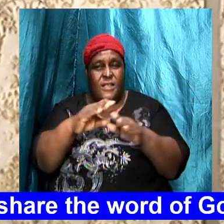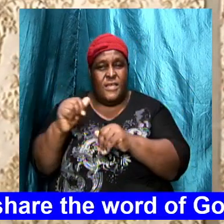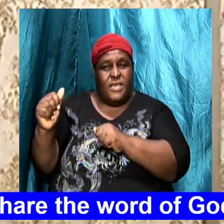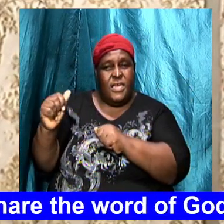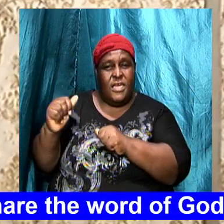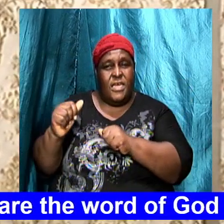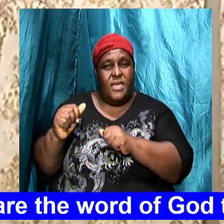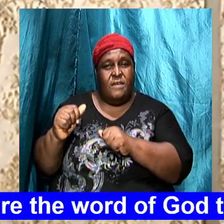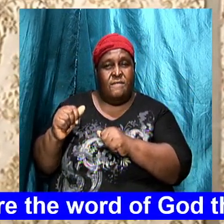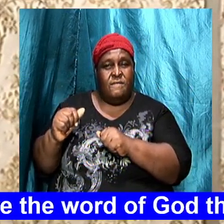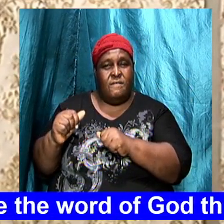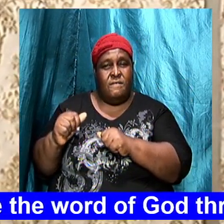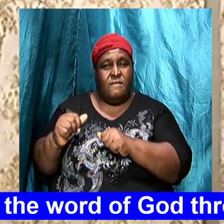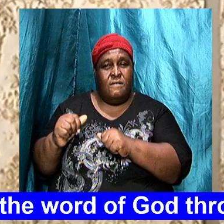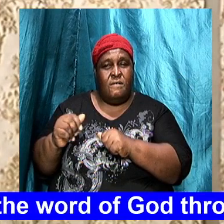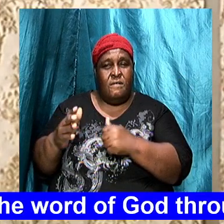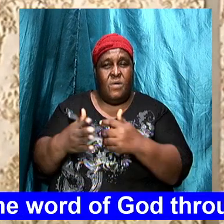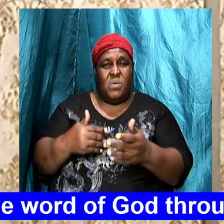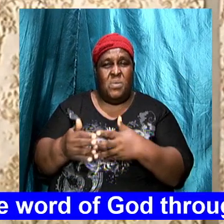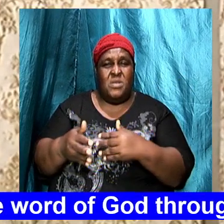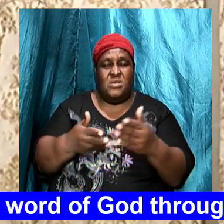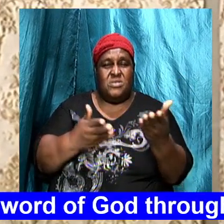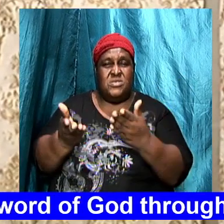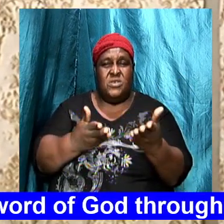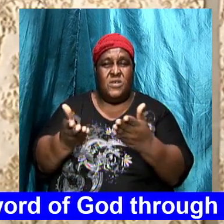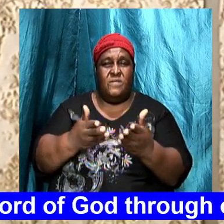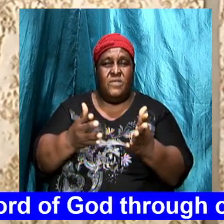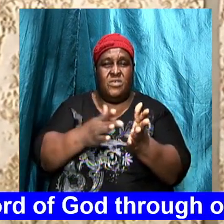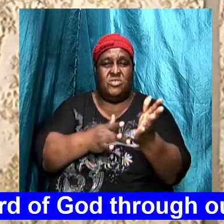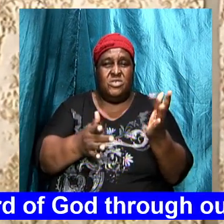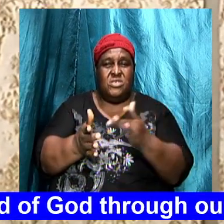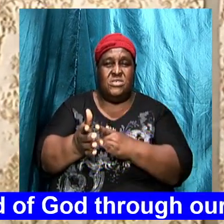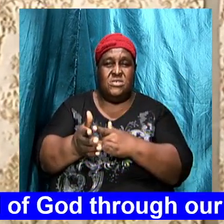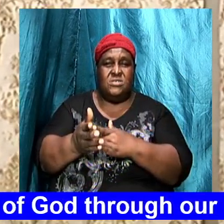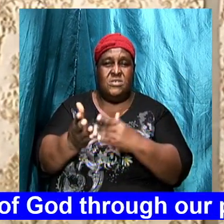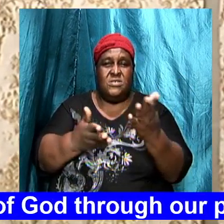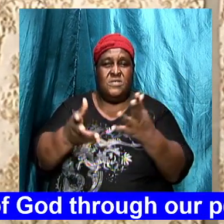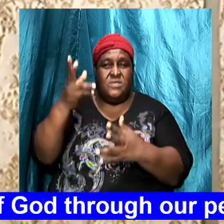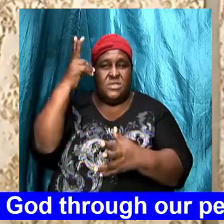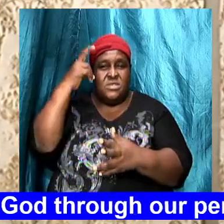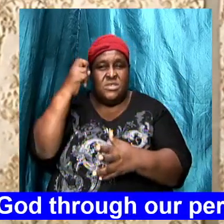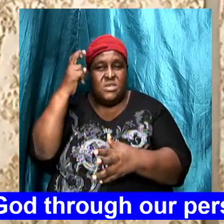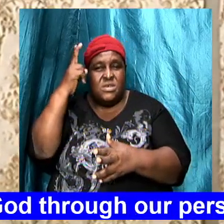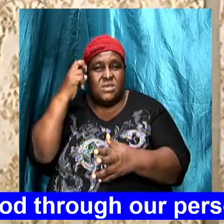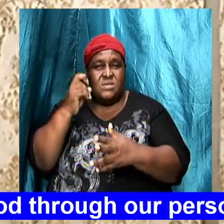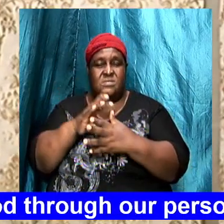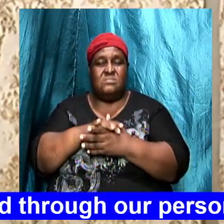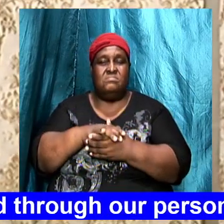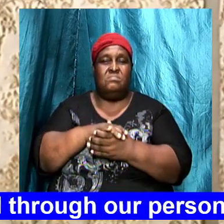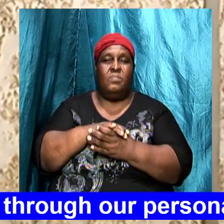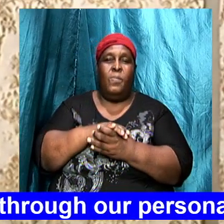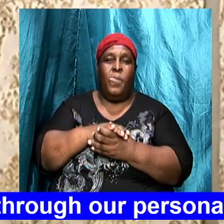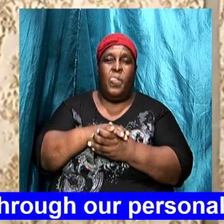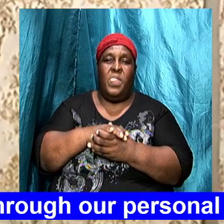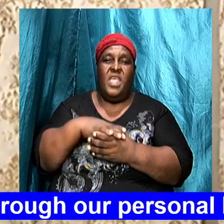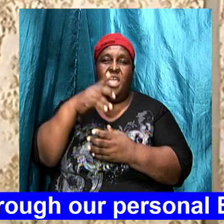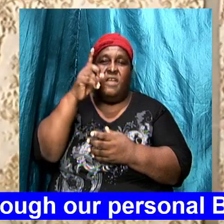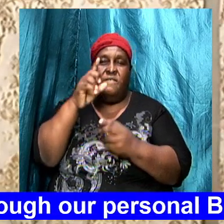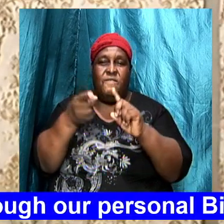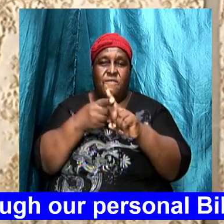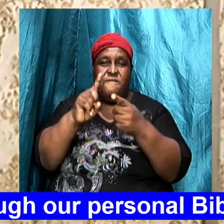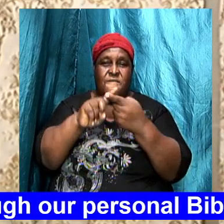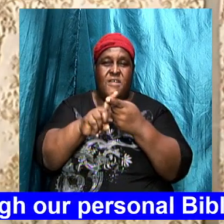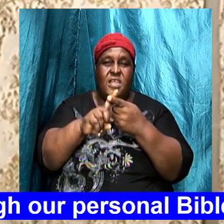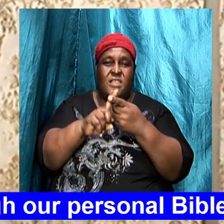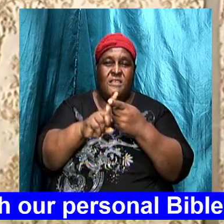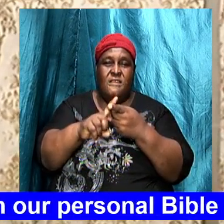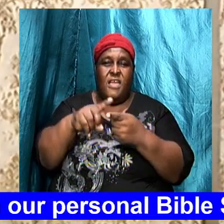to be serving Satan you're doing yourself a disservice your friends might not tell you they're telling you you're all right they're liars they're